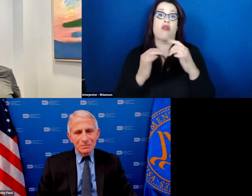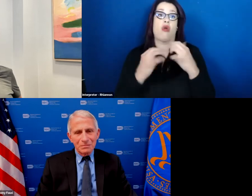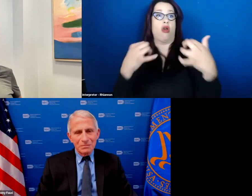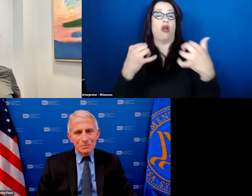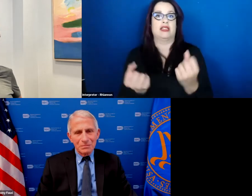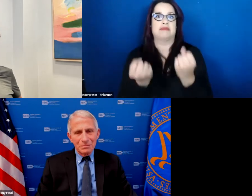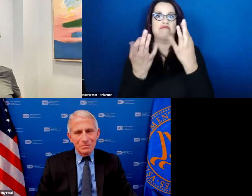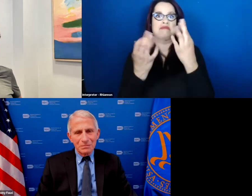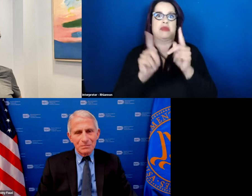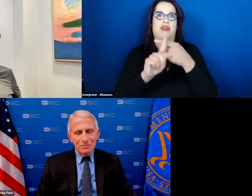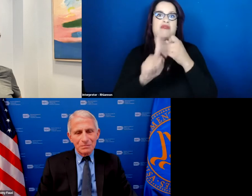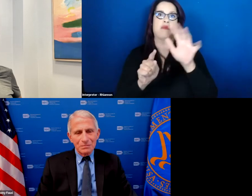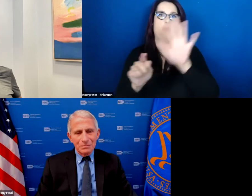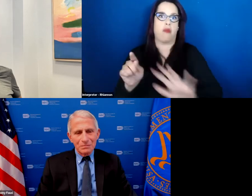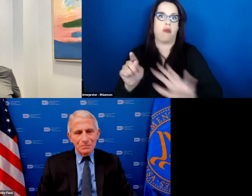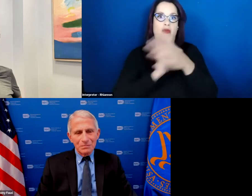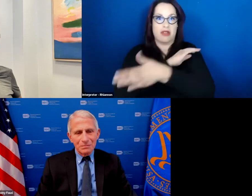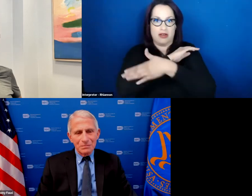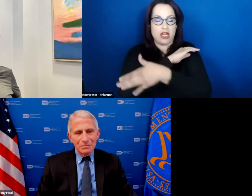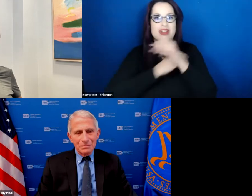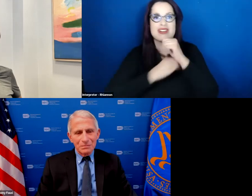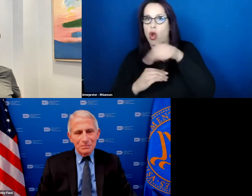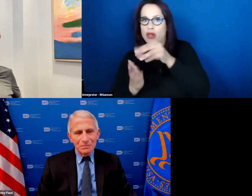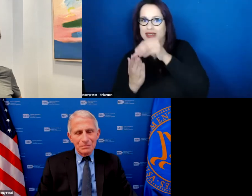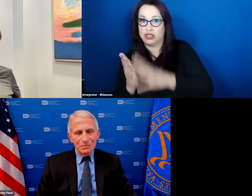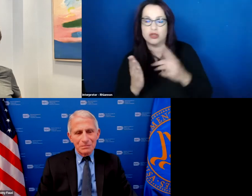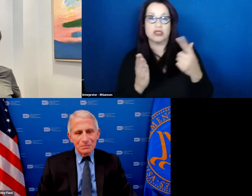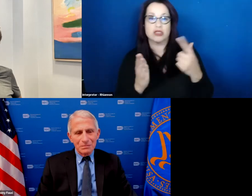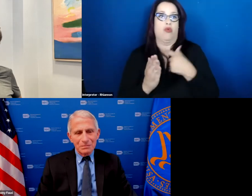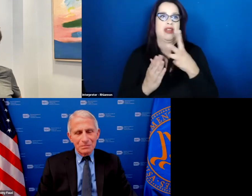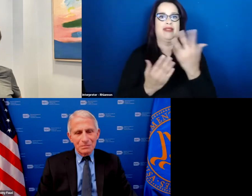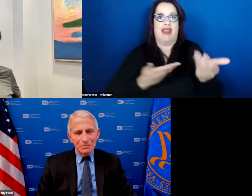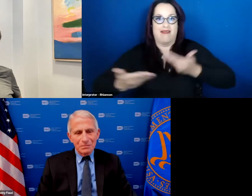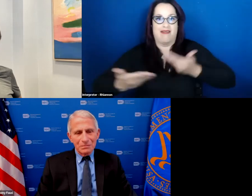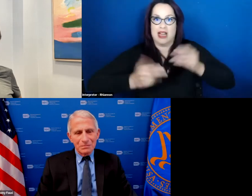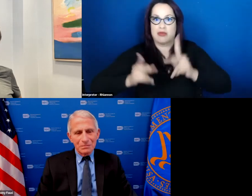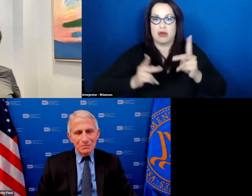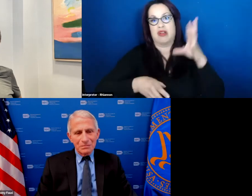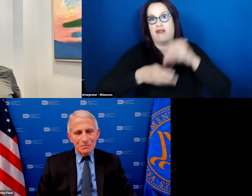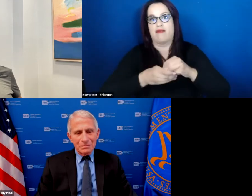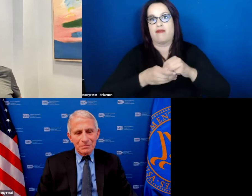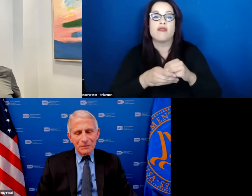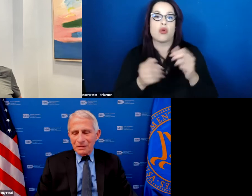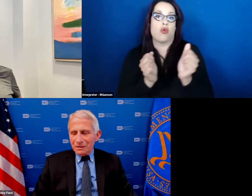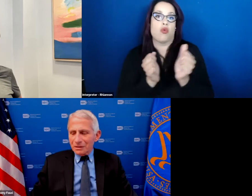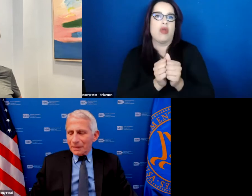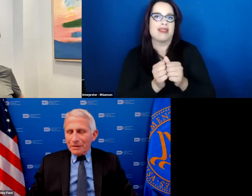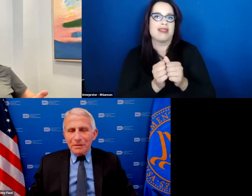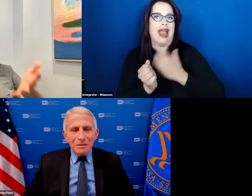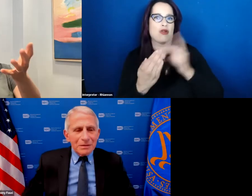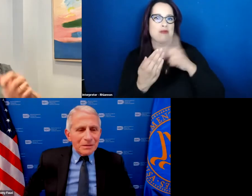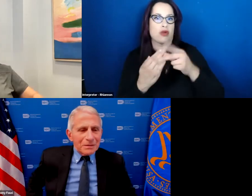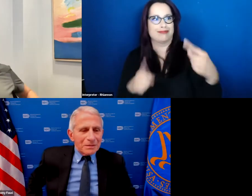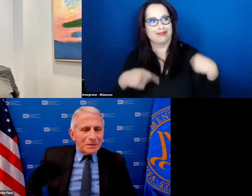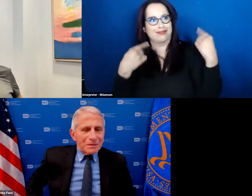students who have been a part of all of our virtual programming since the start of the pandemic so with that introduction thank you for